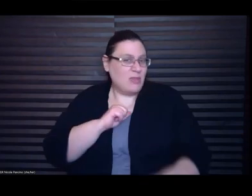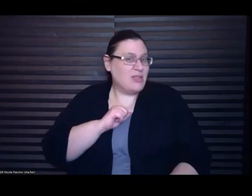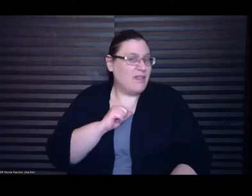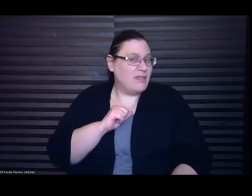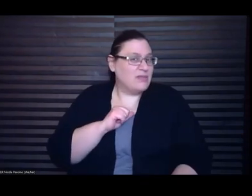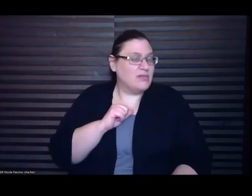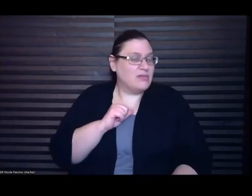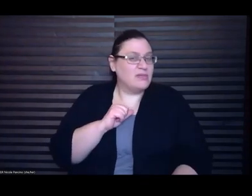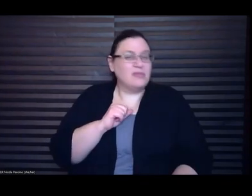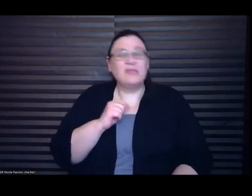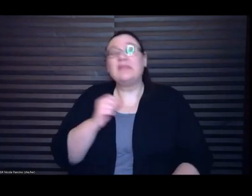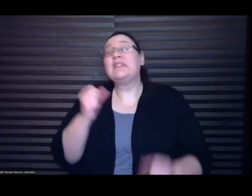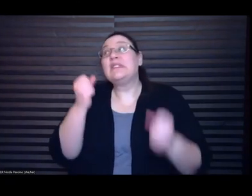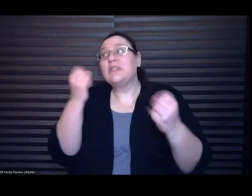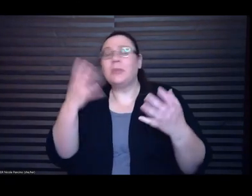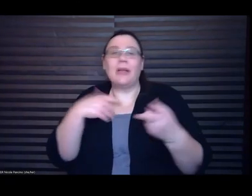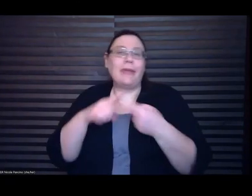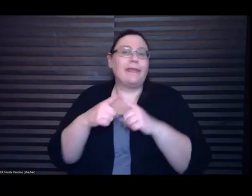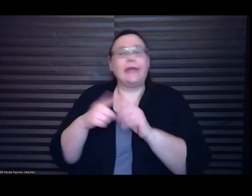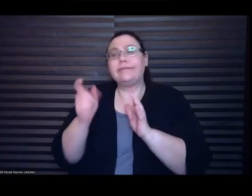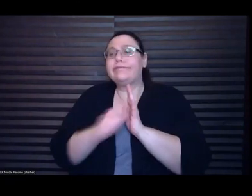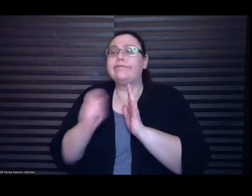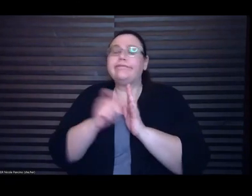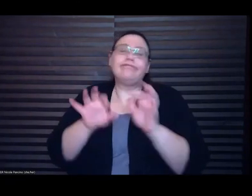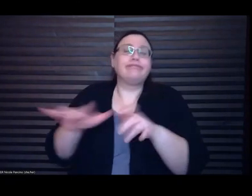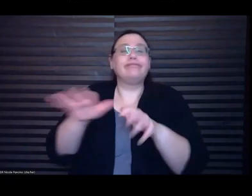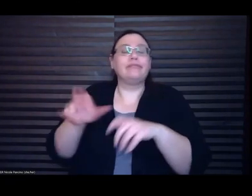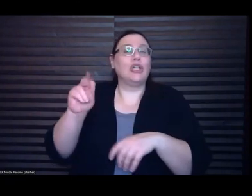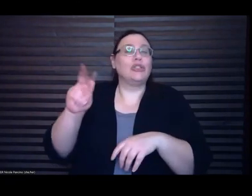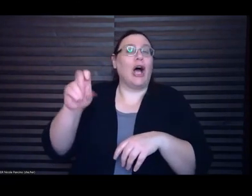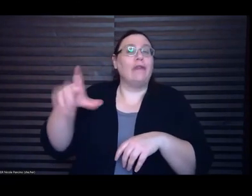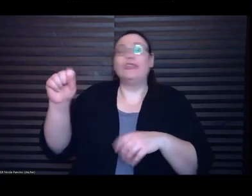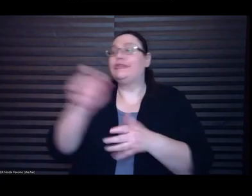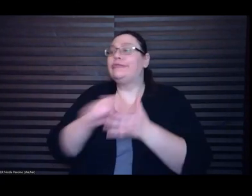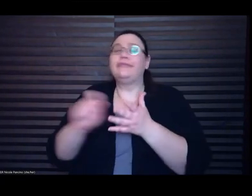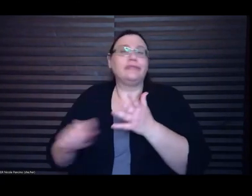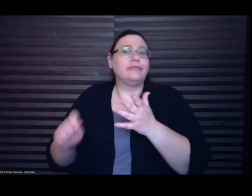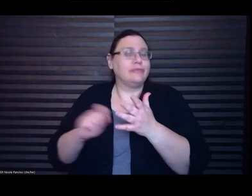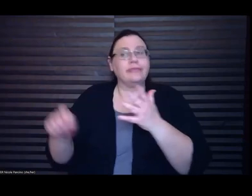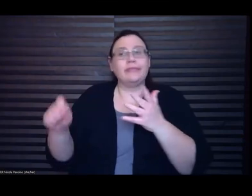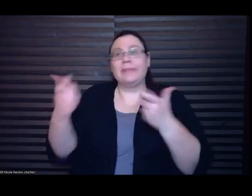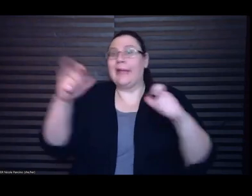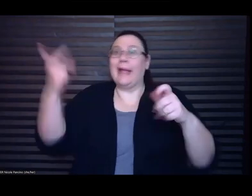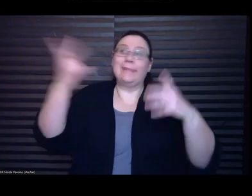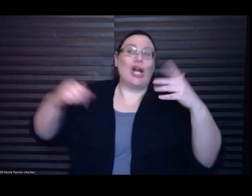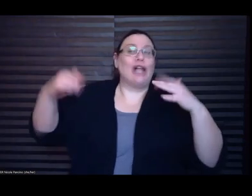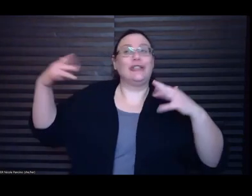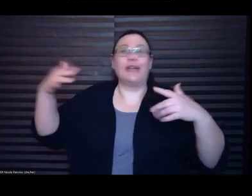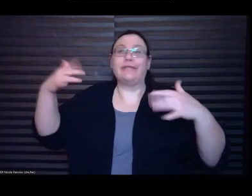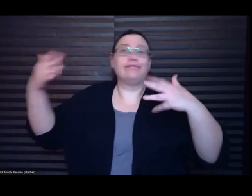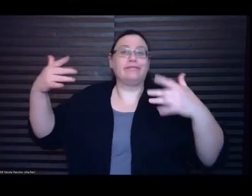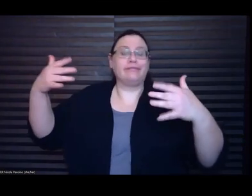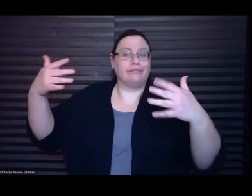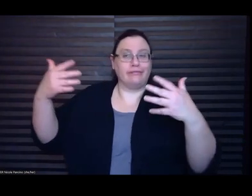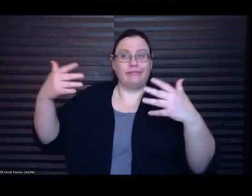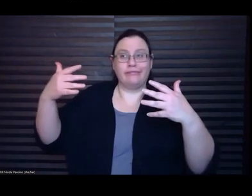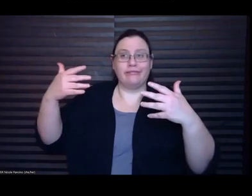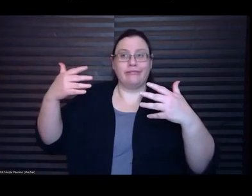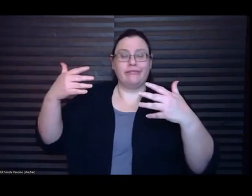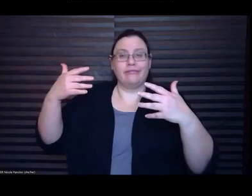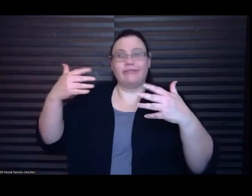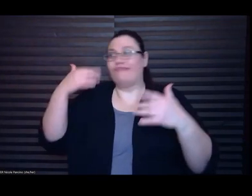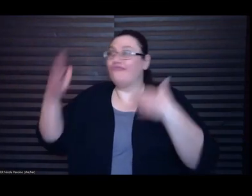you know had these big projects that they were you know making such headway on um and